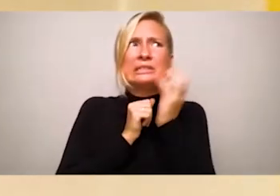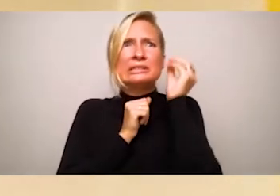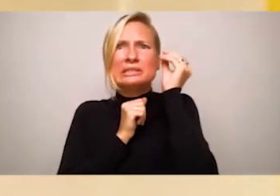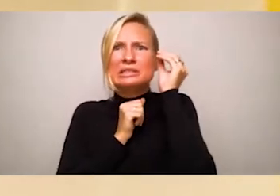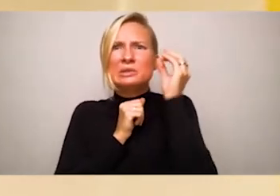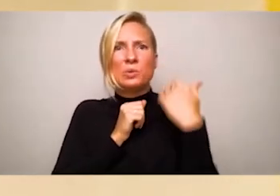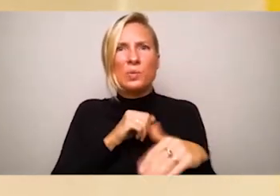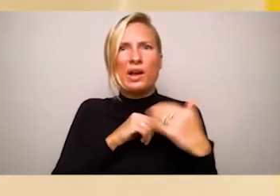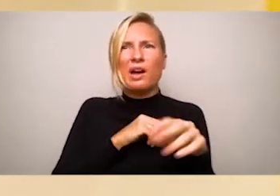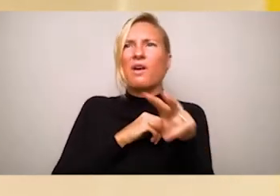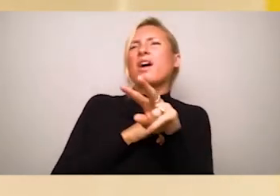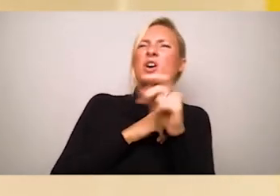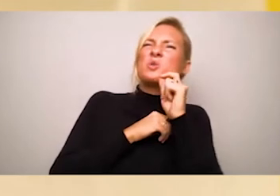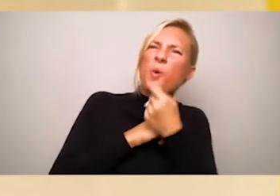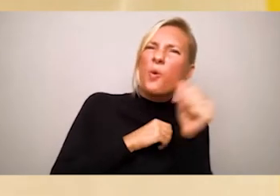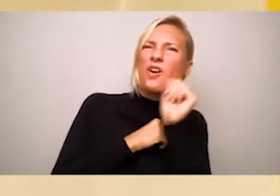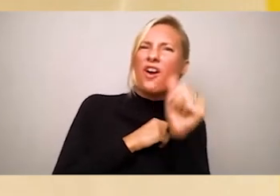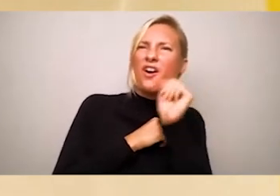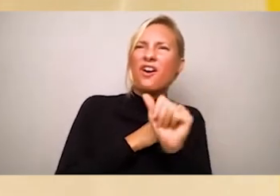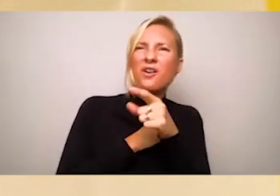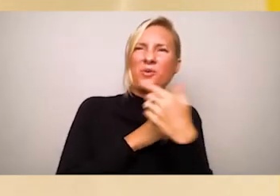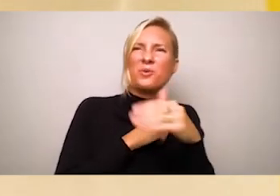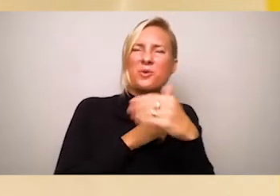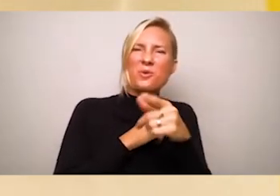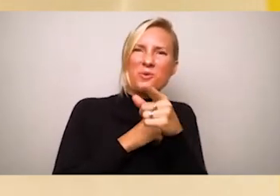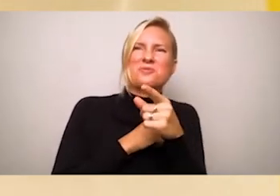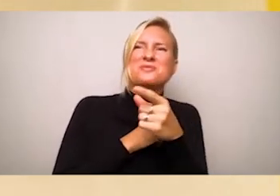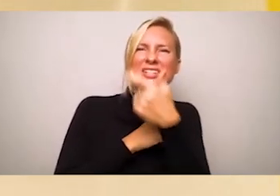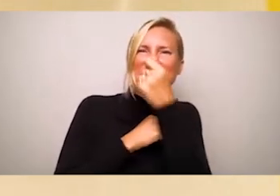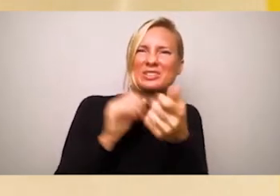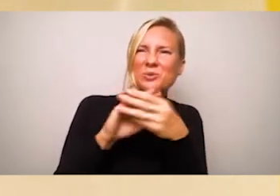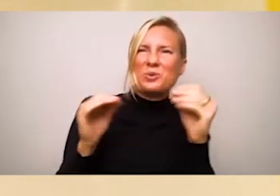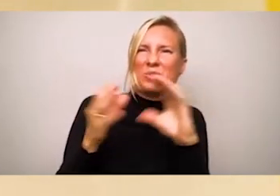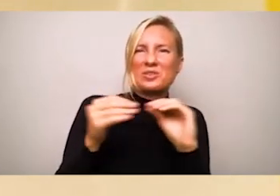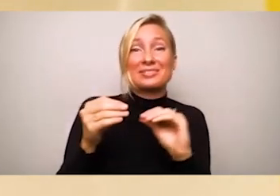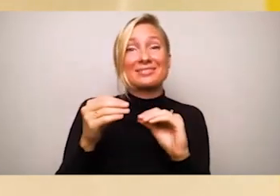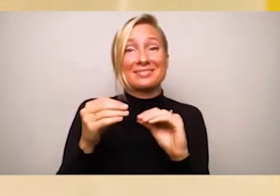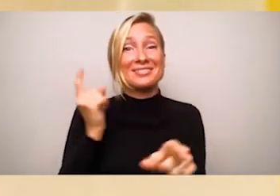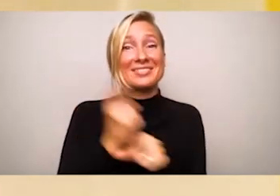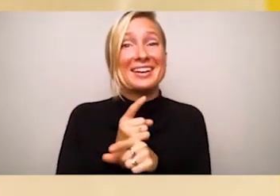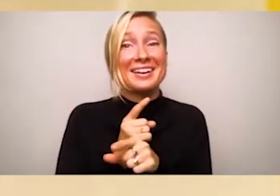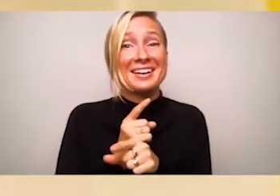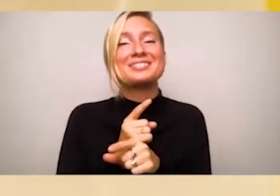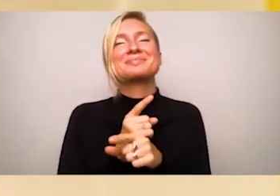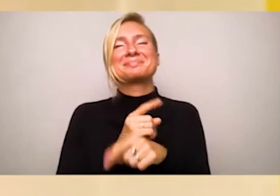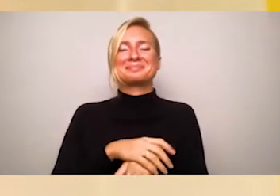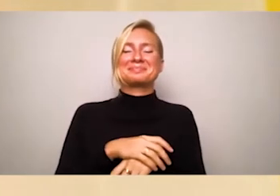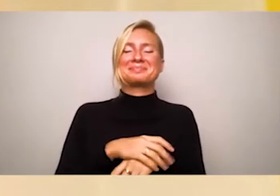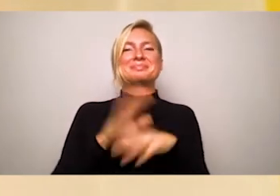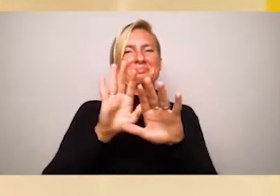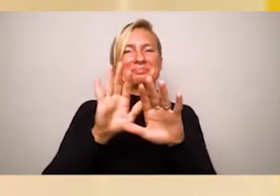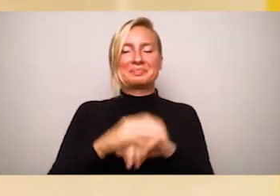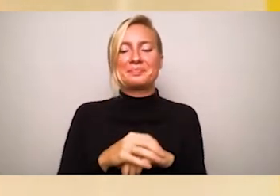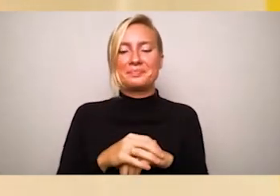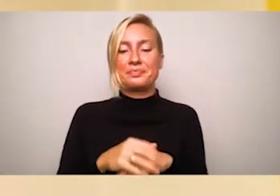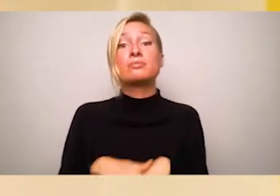cool is she? Well, just wait till you hear the answer. The man had both copies. And